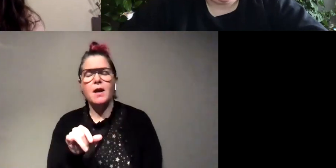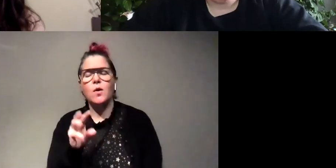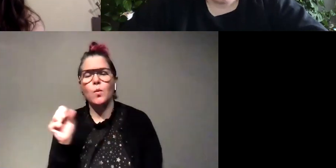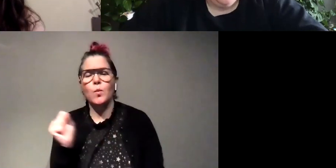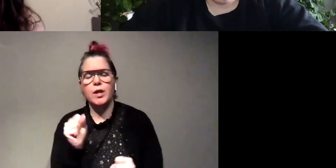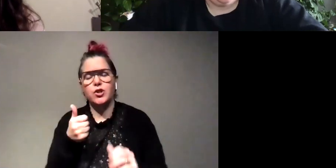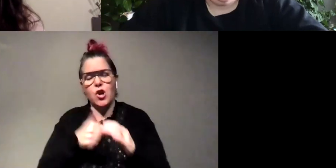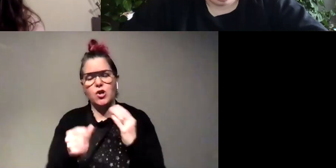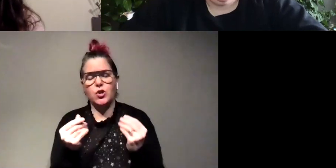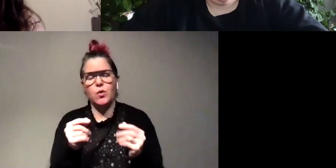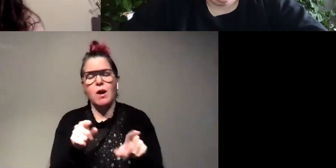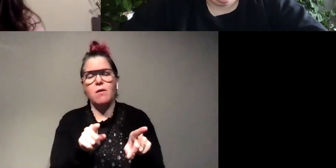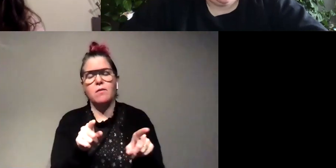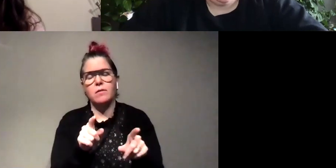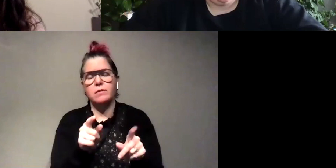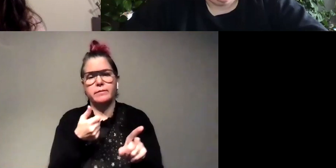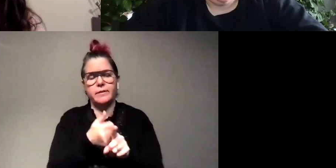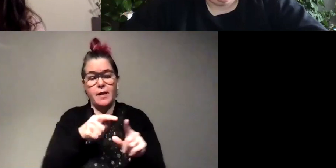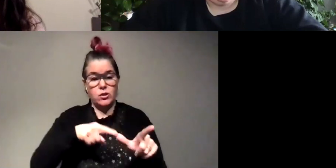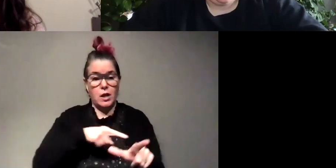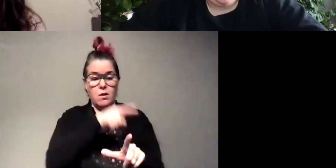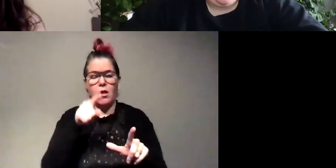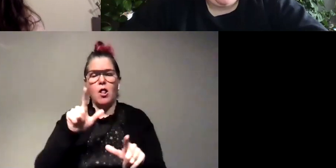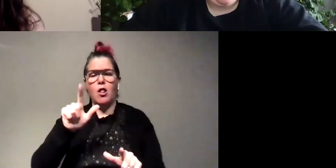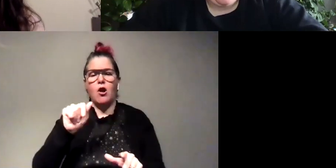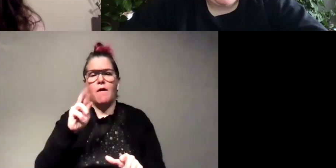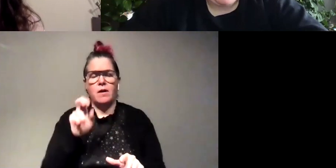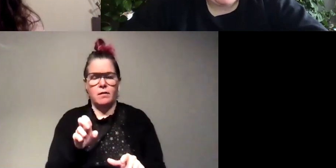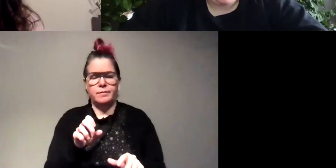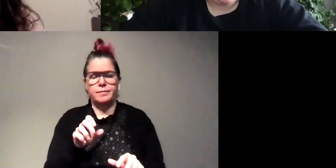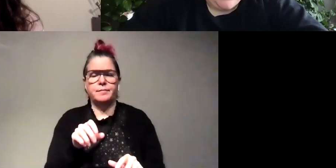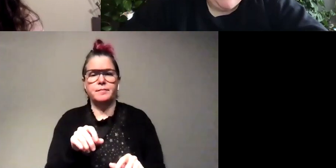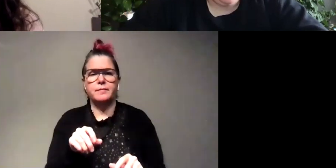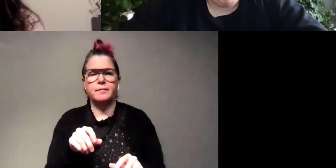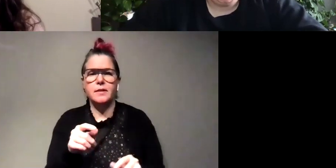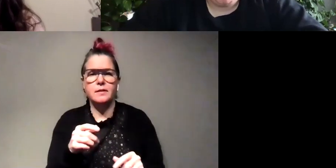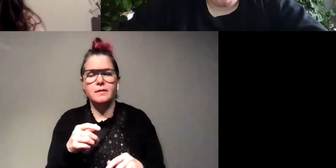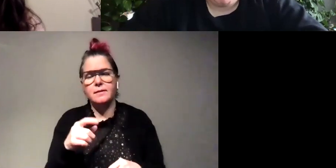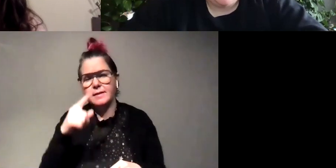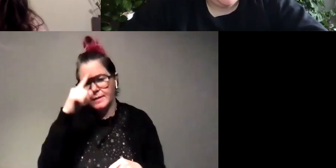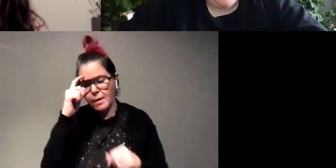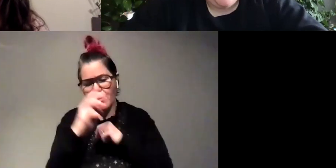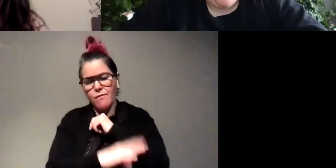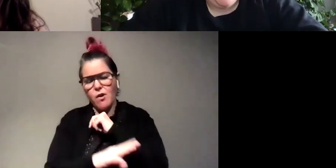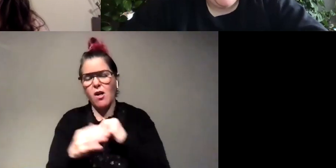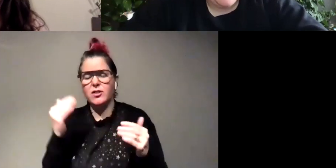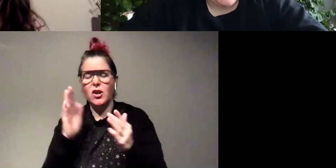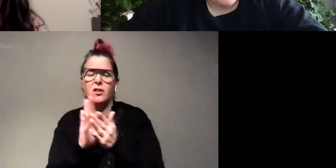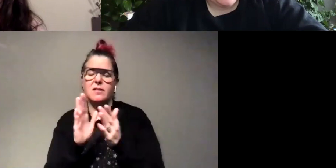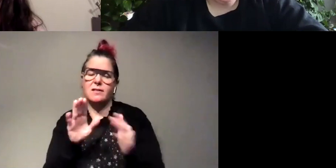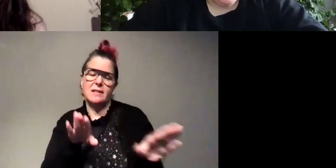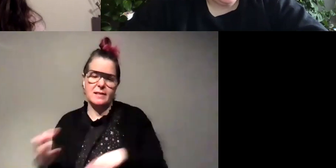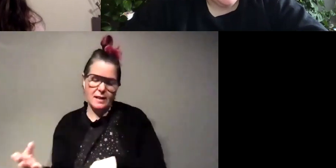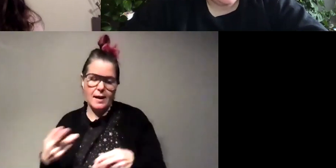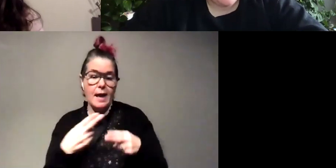ground so by the end of like summer early fall all the adults are dead um and so the eggs are in the ground